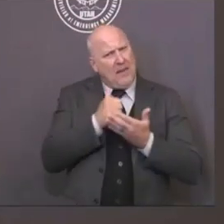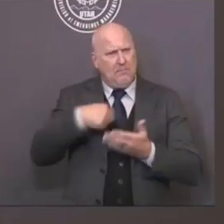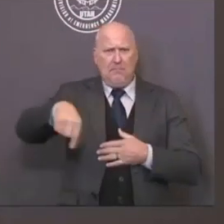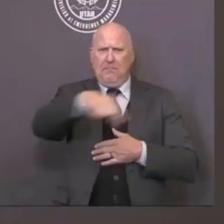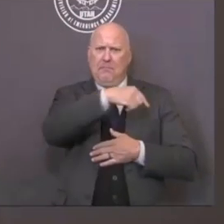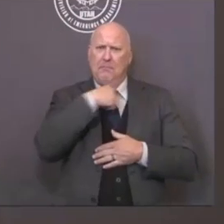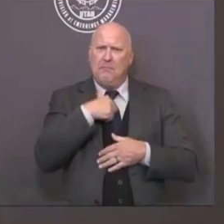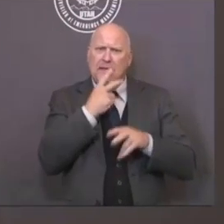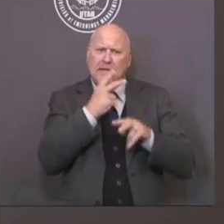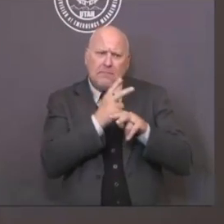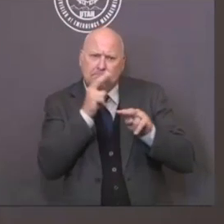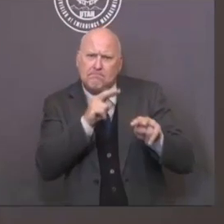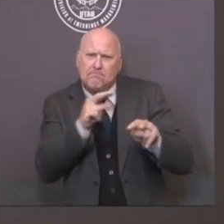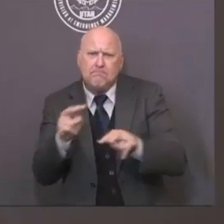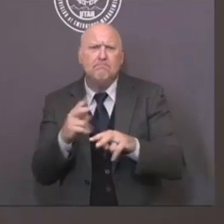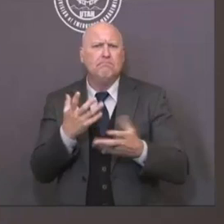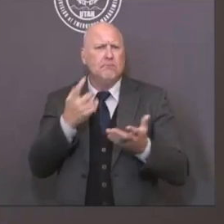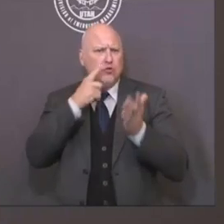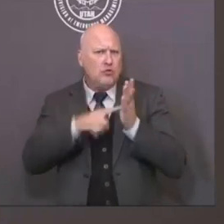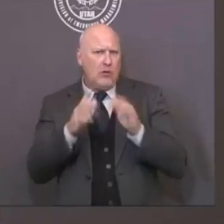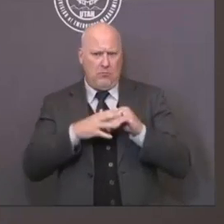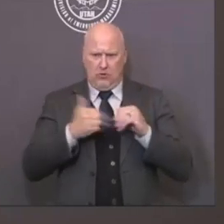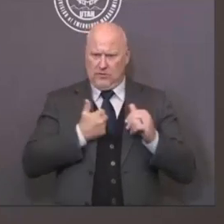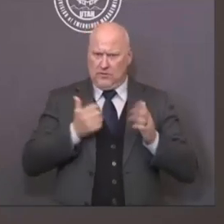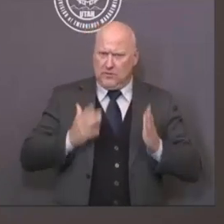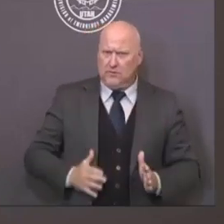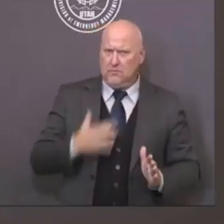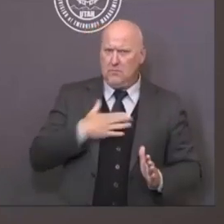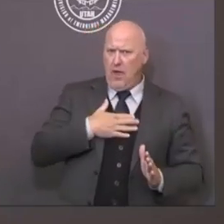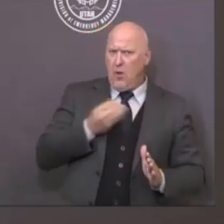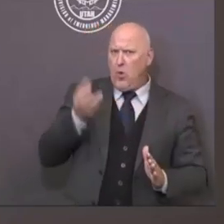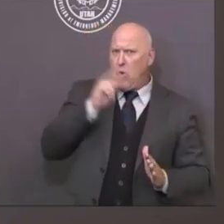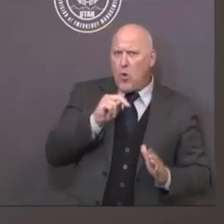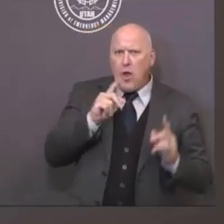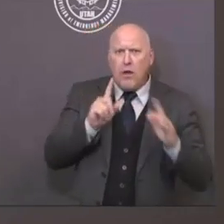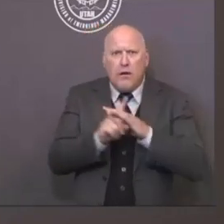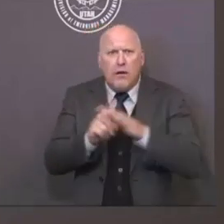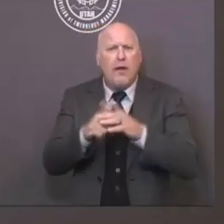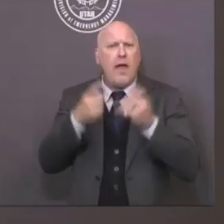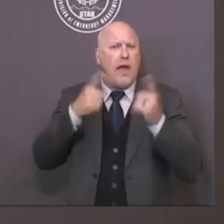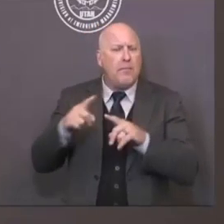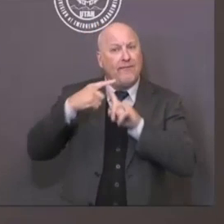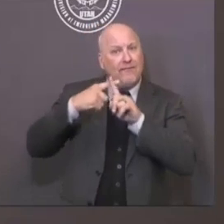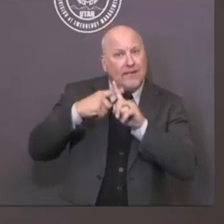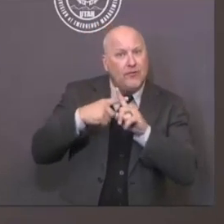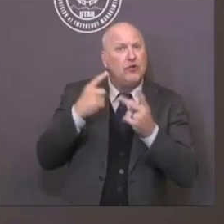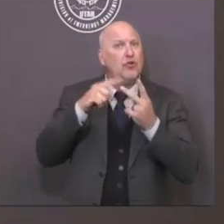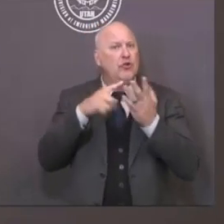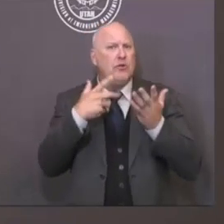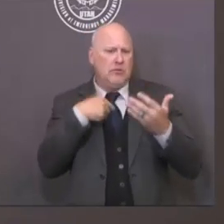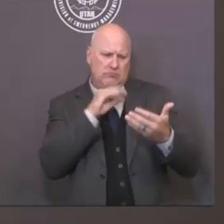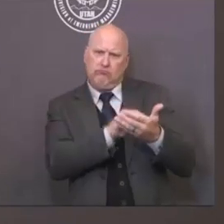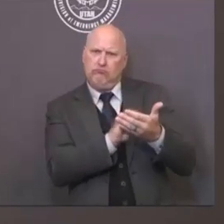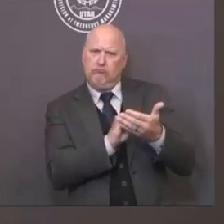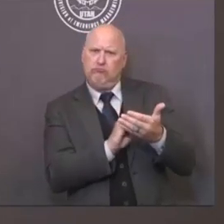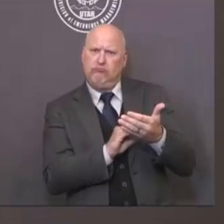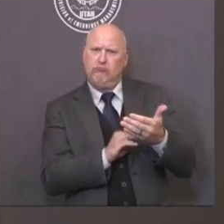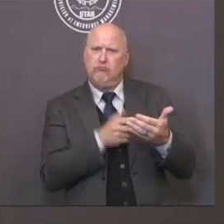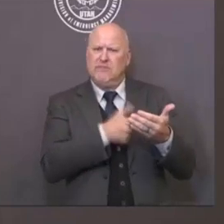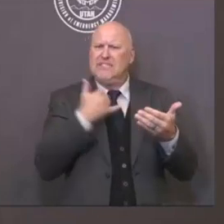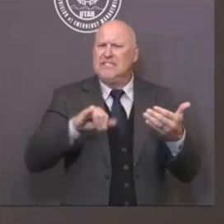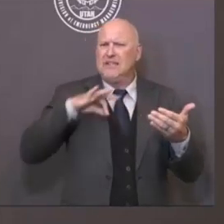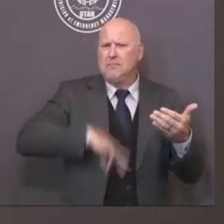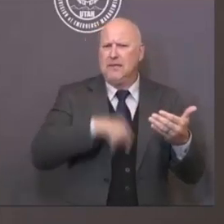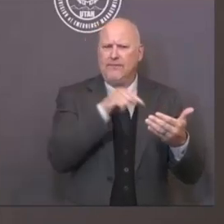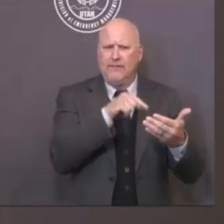what they should do next to protect themselves and their loved ones. We hope these changes to the app will encourage more Utah